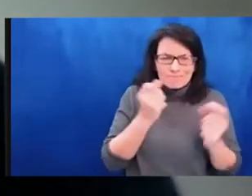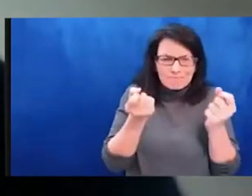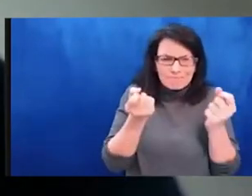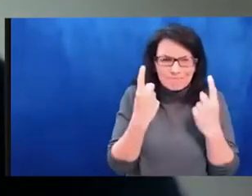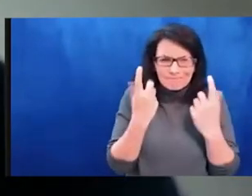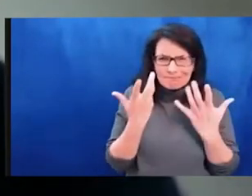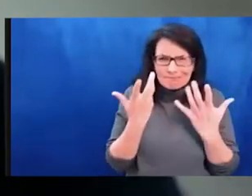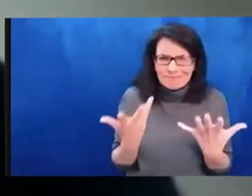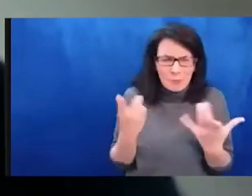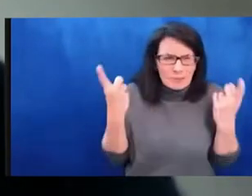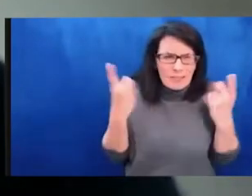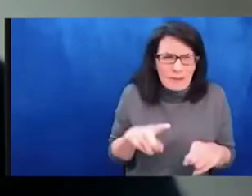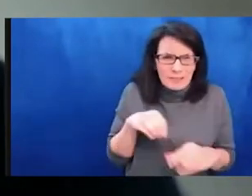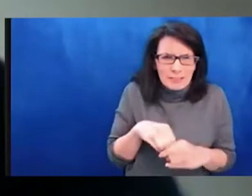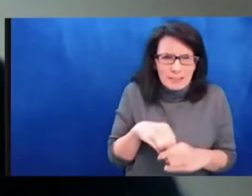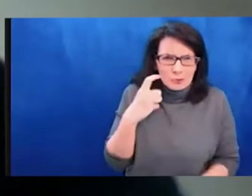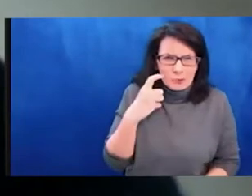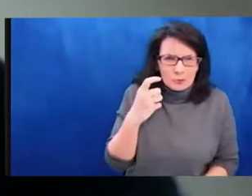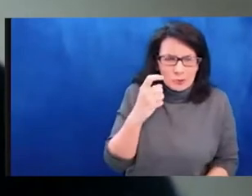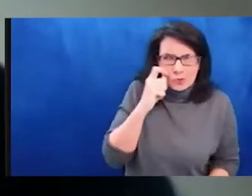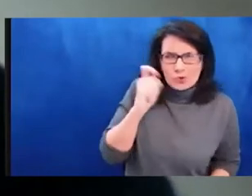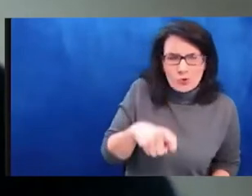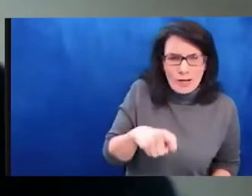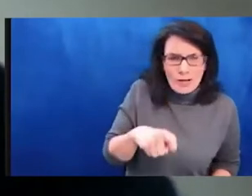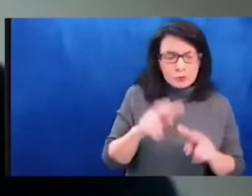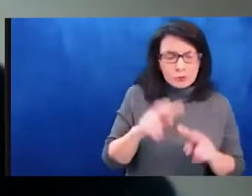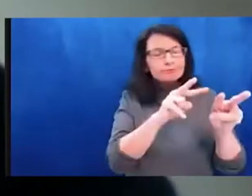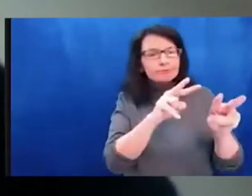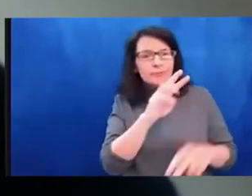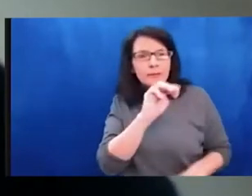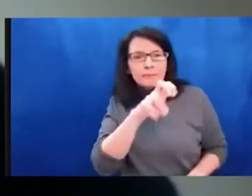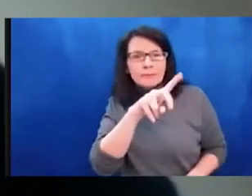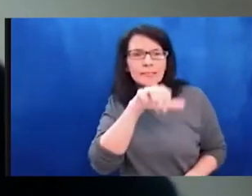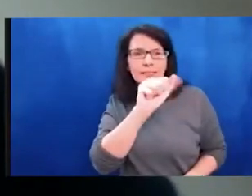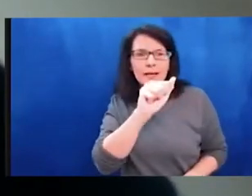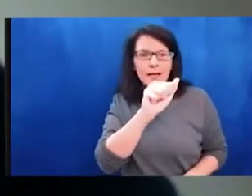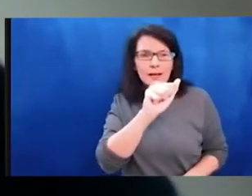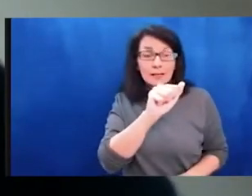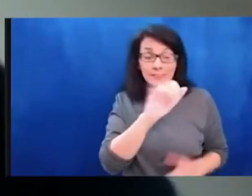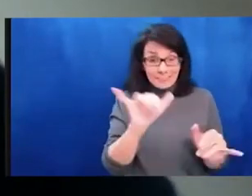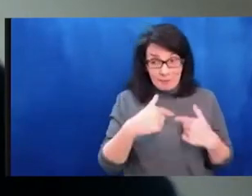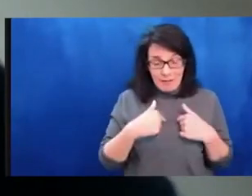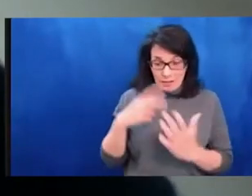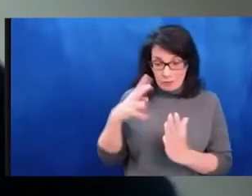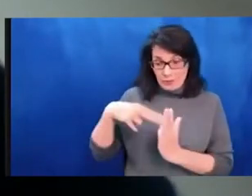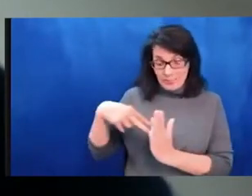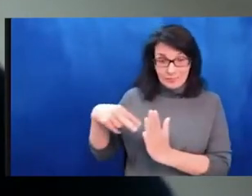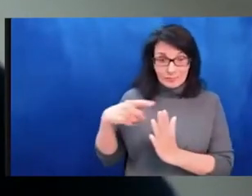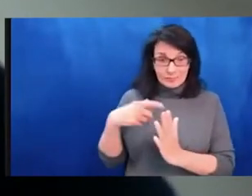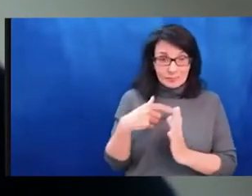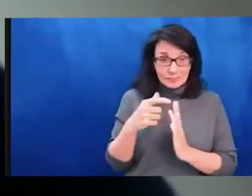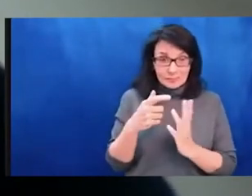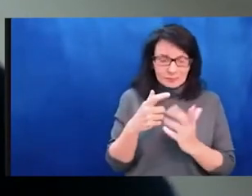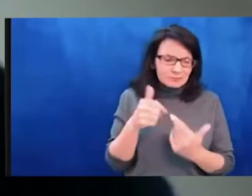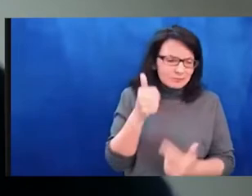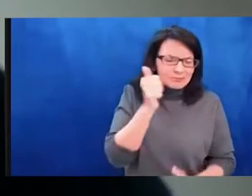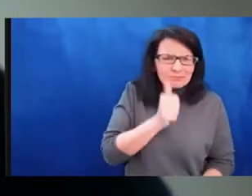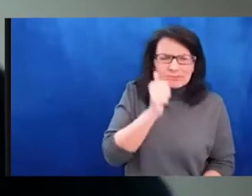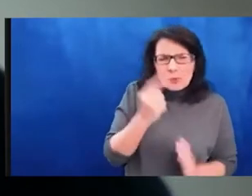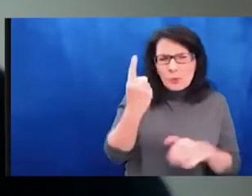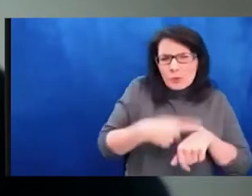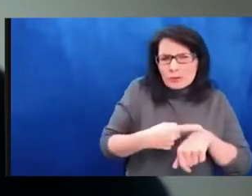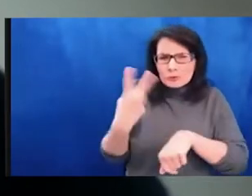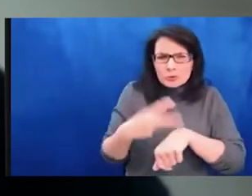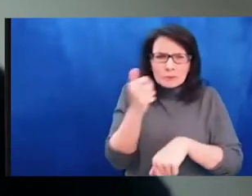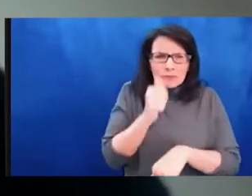your questions, through your questions and your curiosity. I can guess, I can only guess